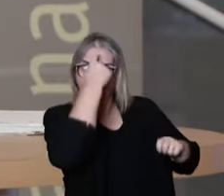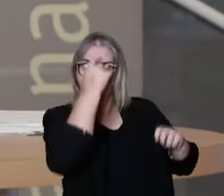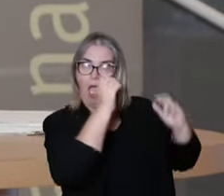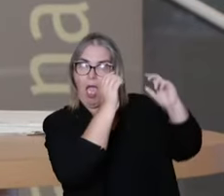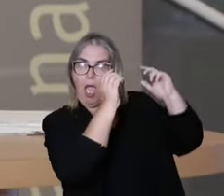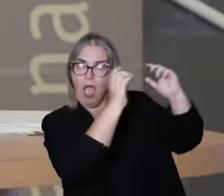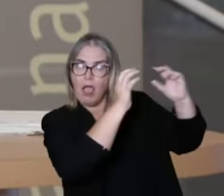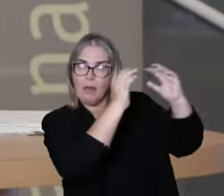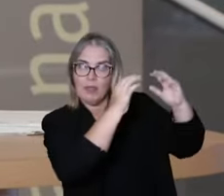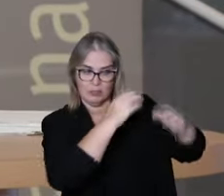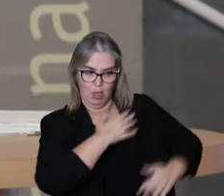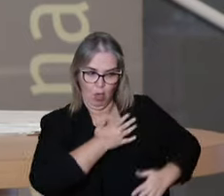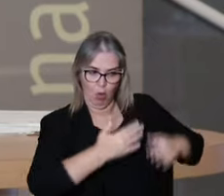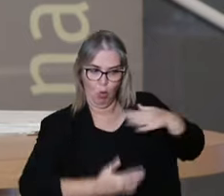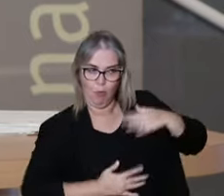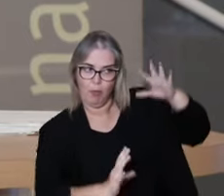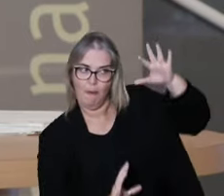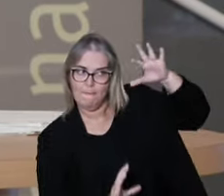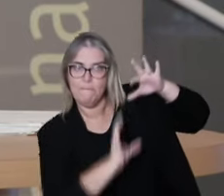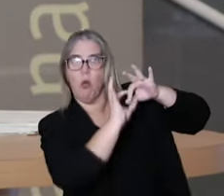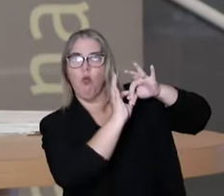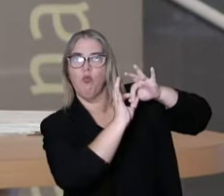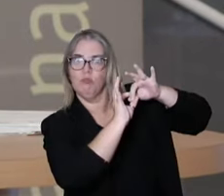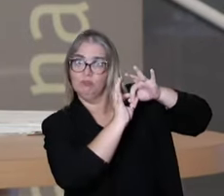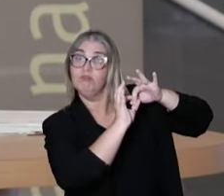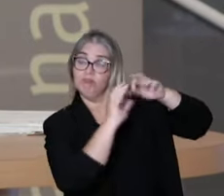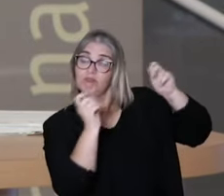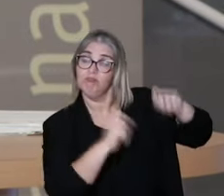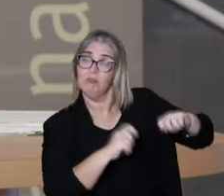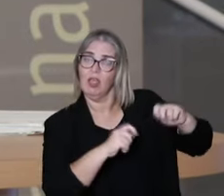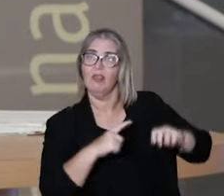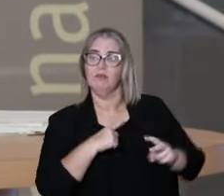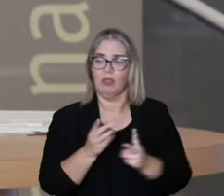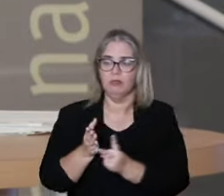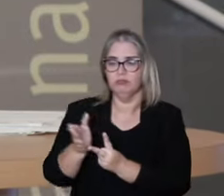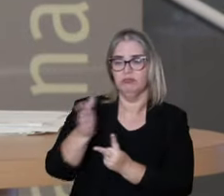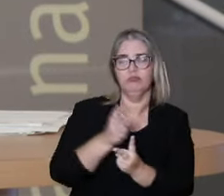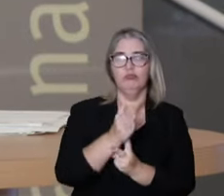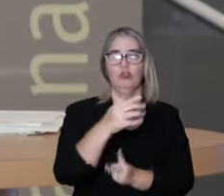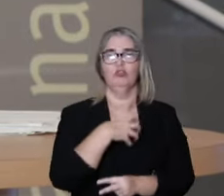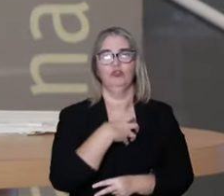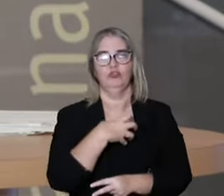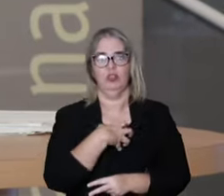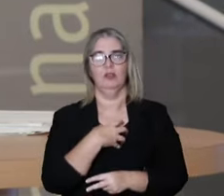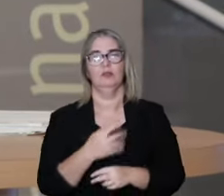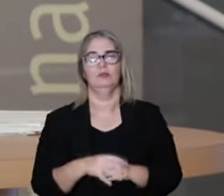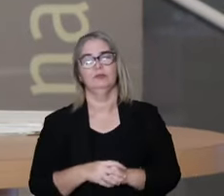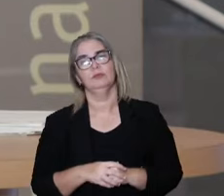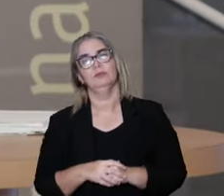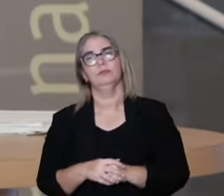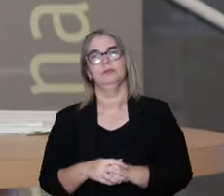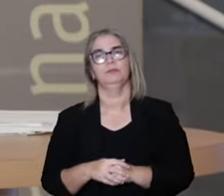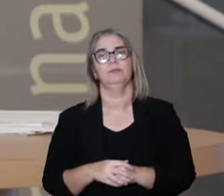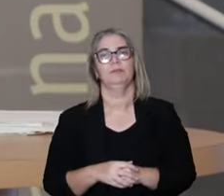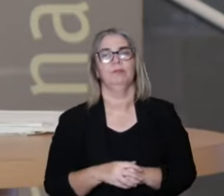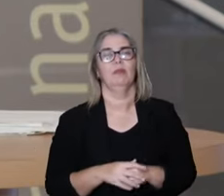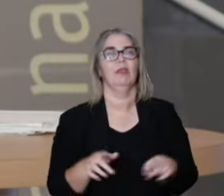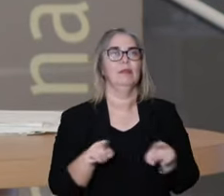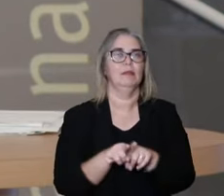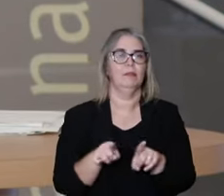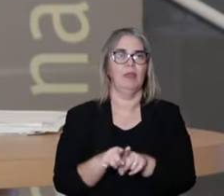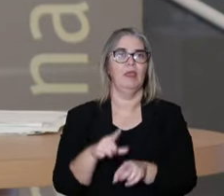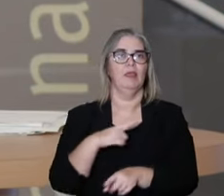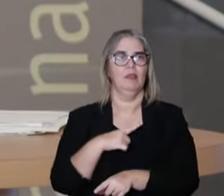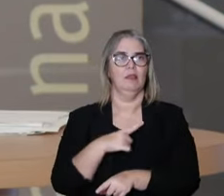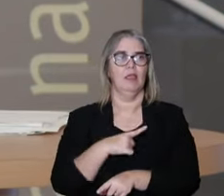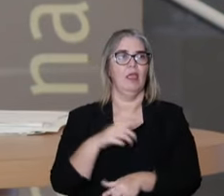going to try to look entirely, looking at this globally. And we